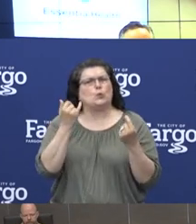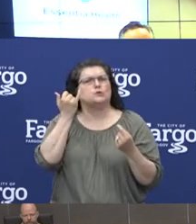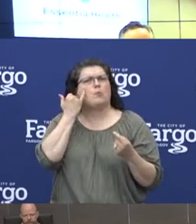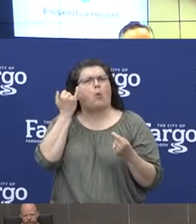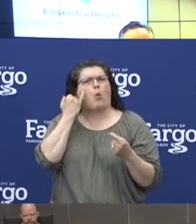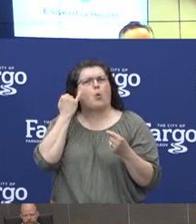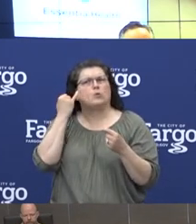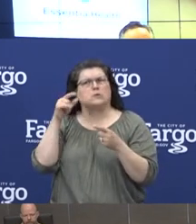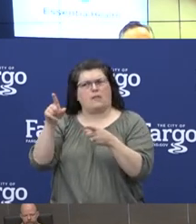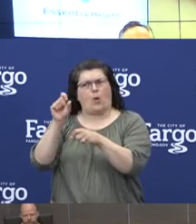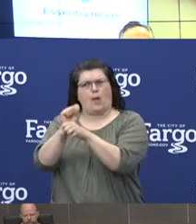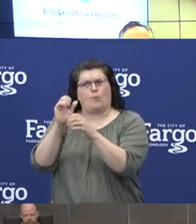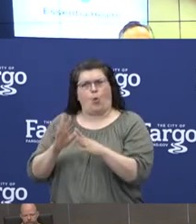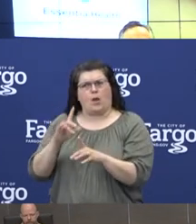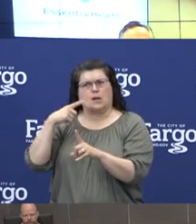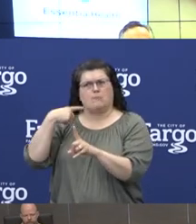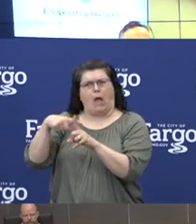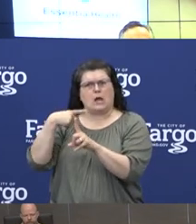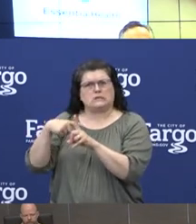tests positive?